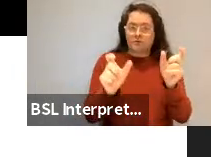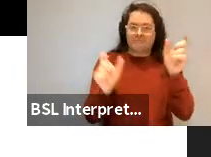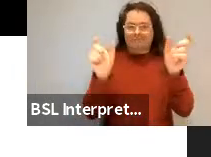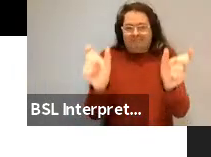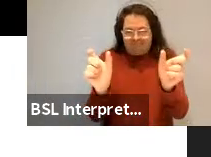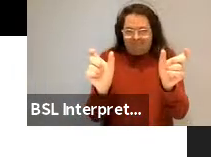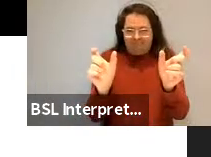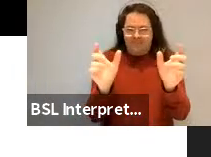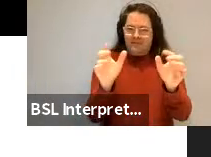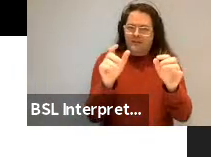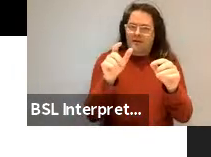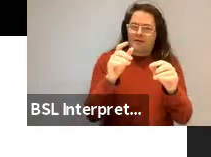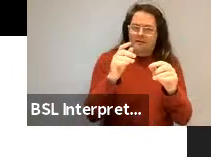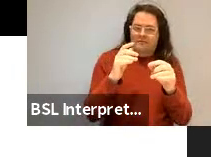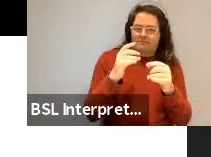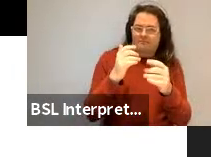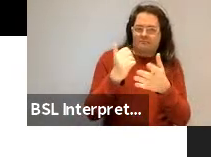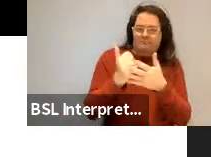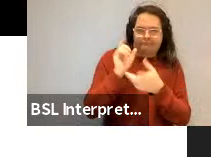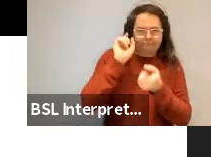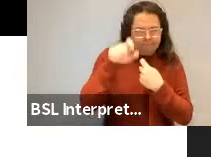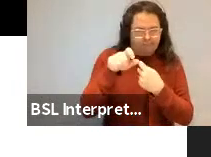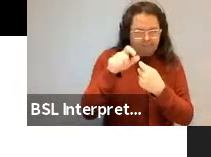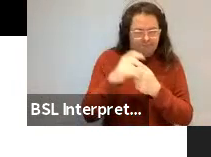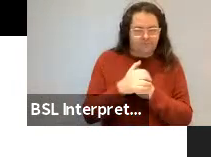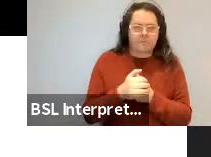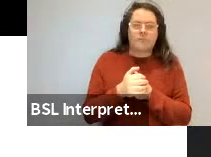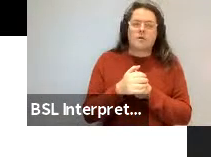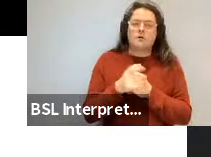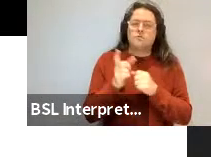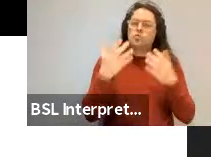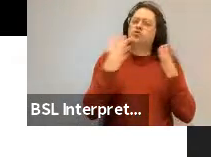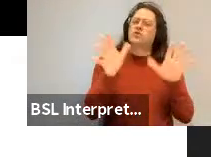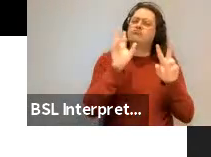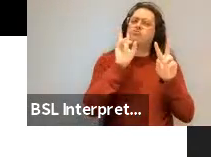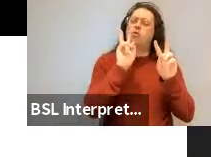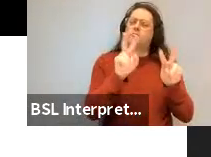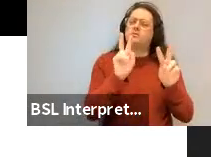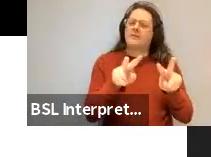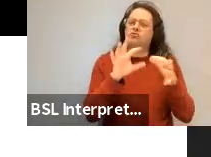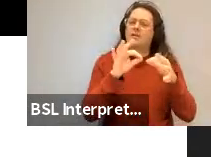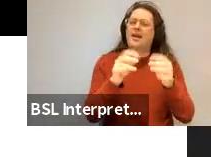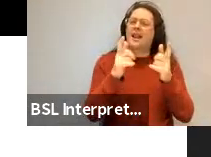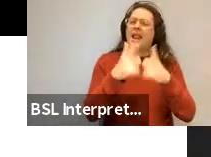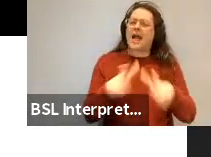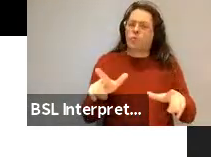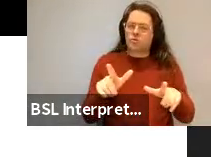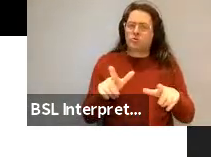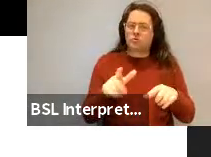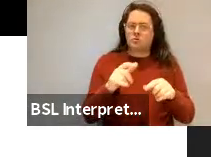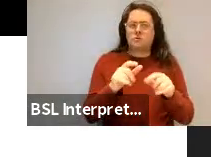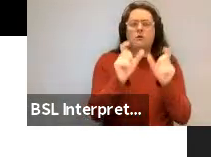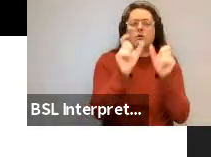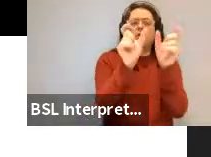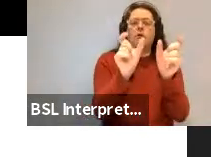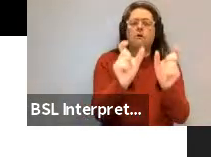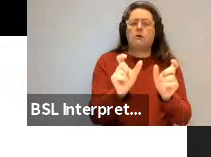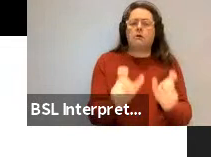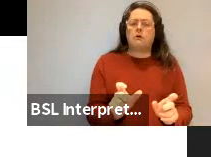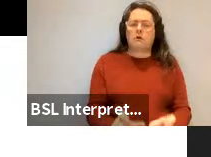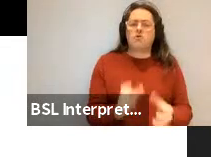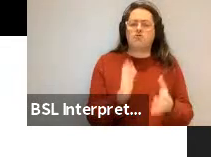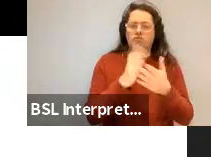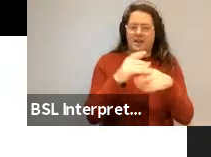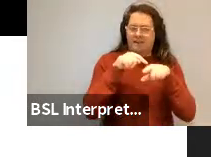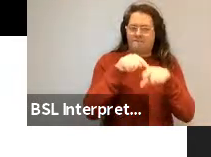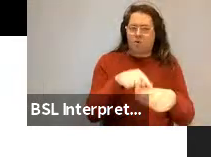So this general observation that, you know, we can consider all binomials to be subject to